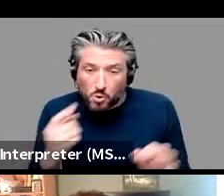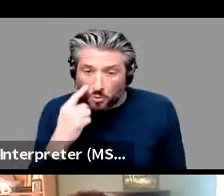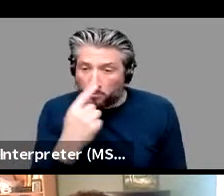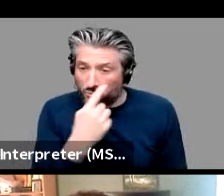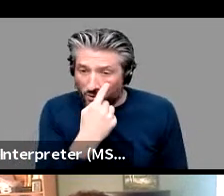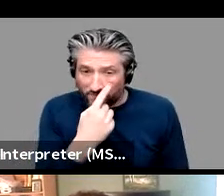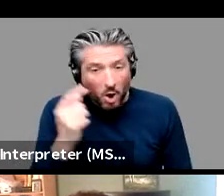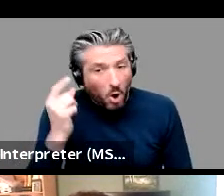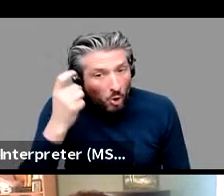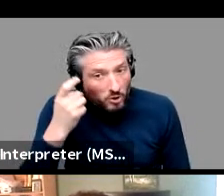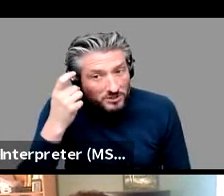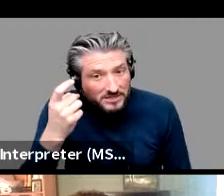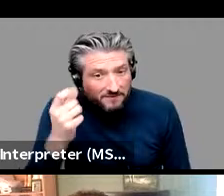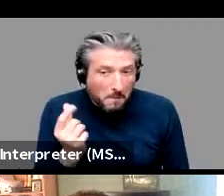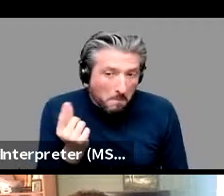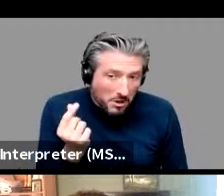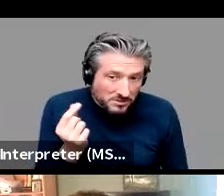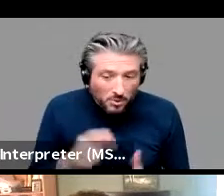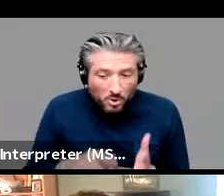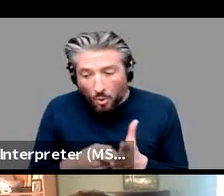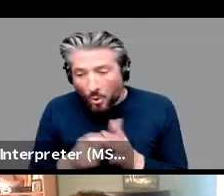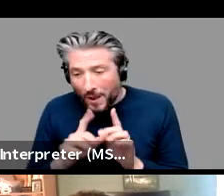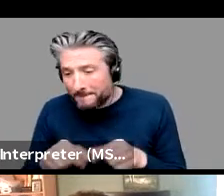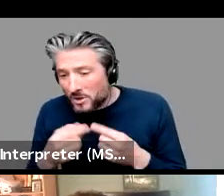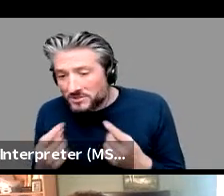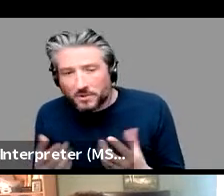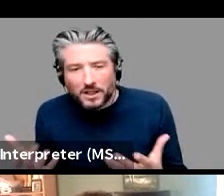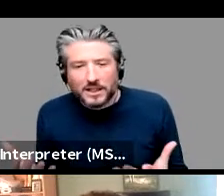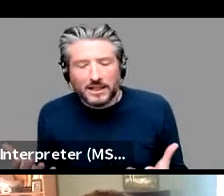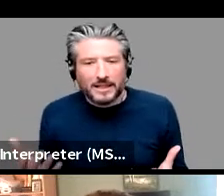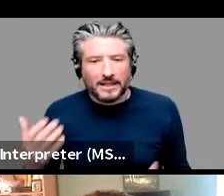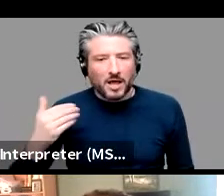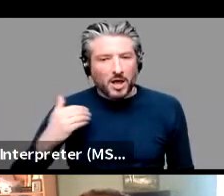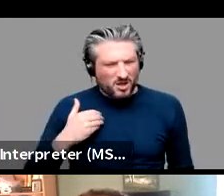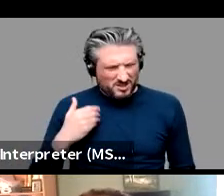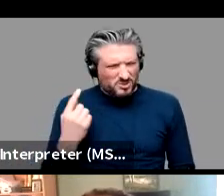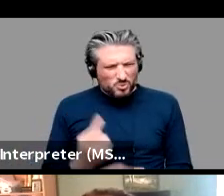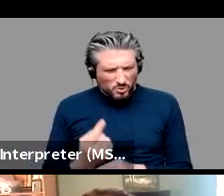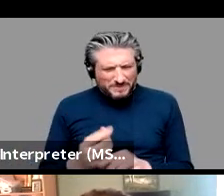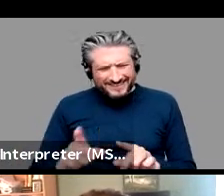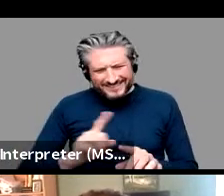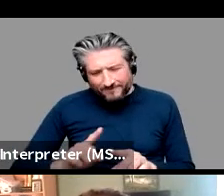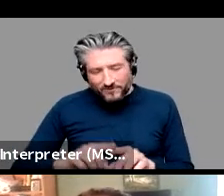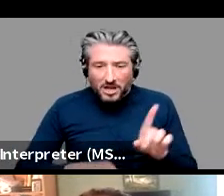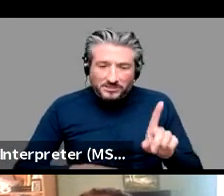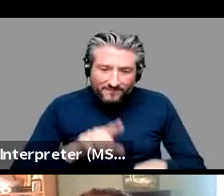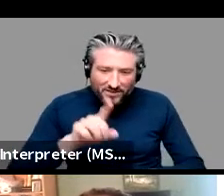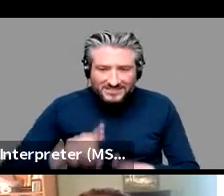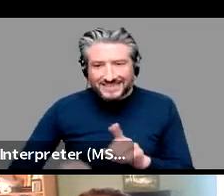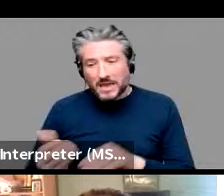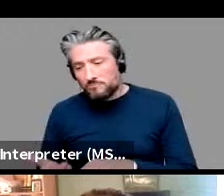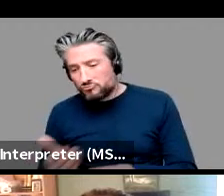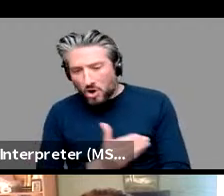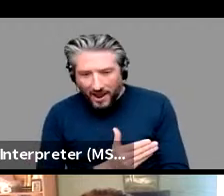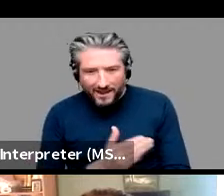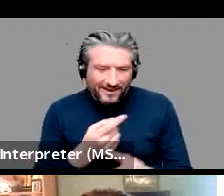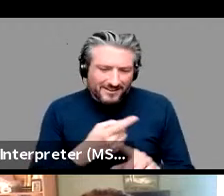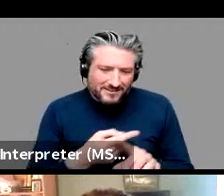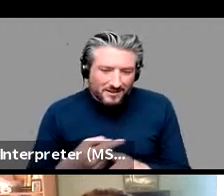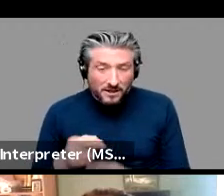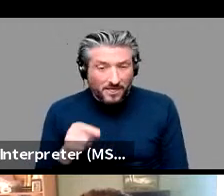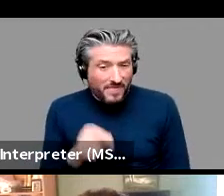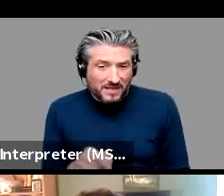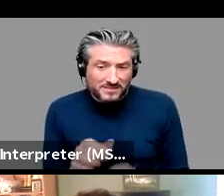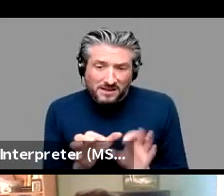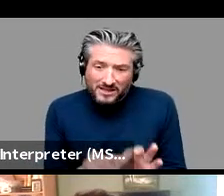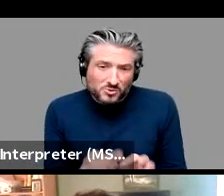um i mean we've we also talked about this diversity and prior and these are kind of you know mathematical operations that